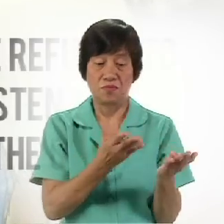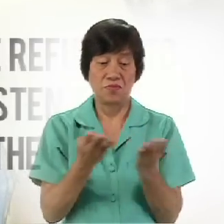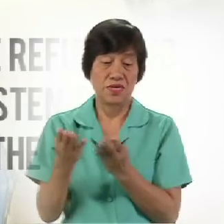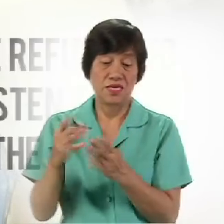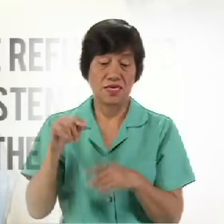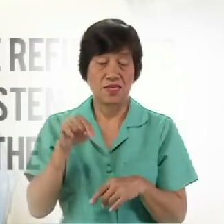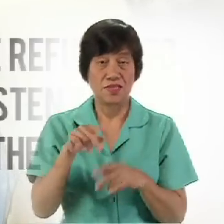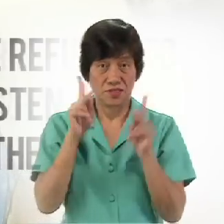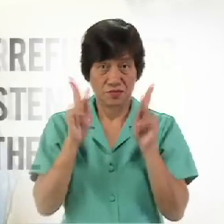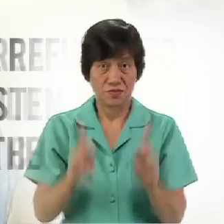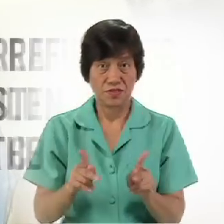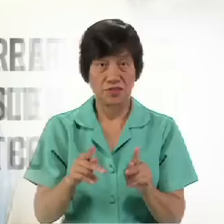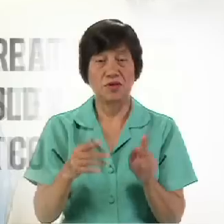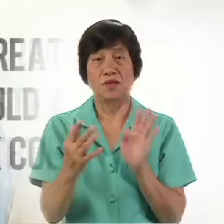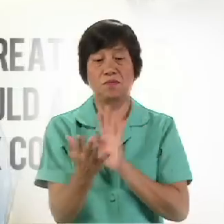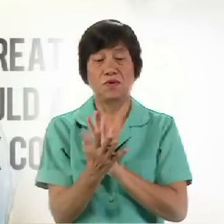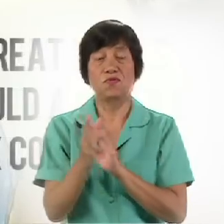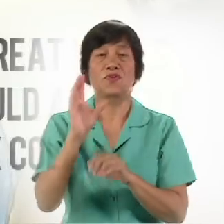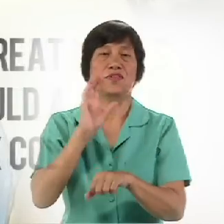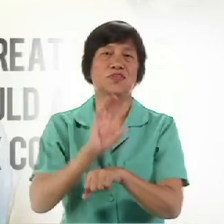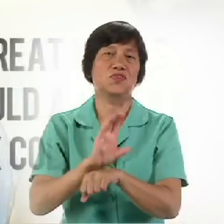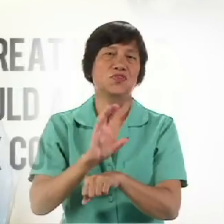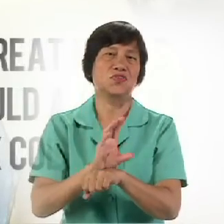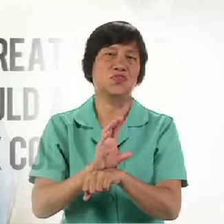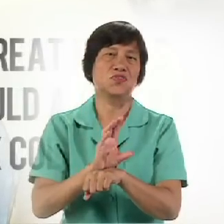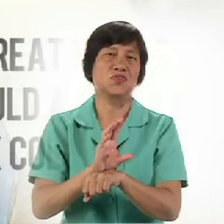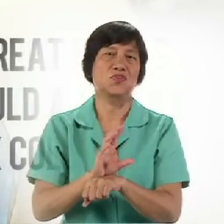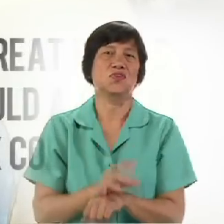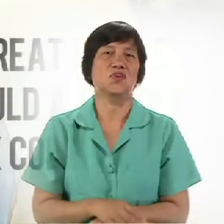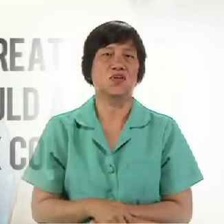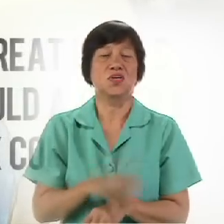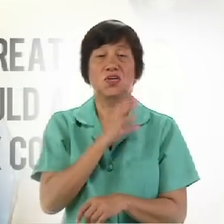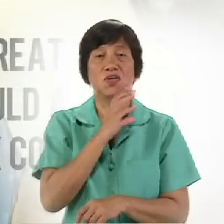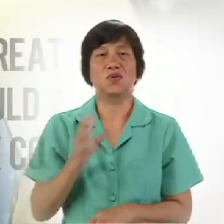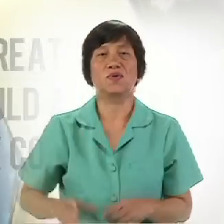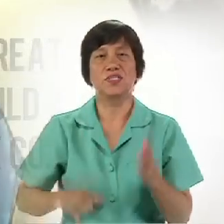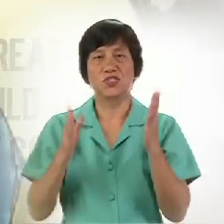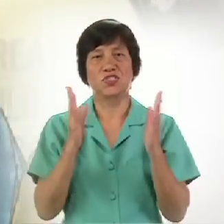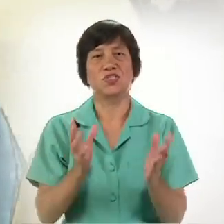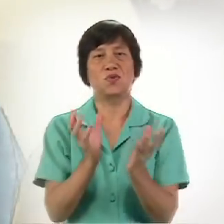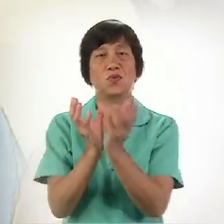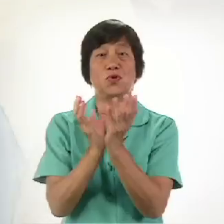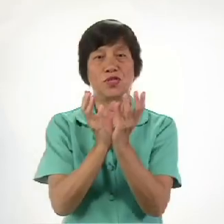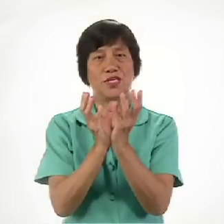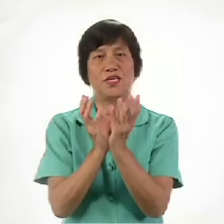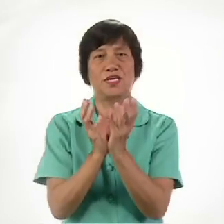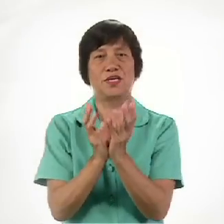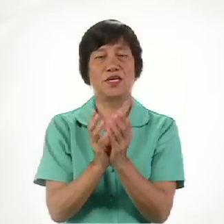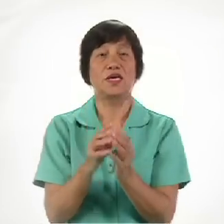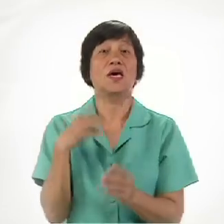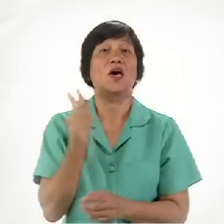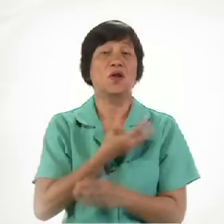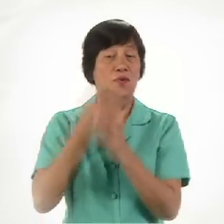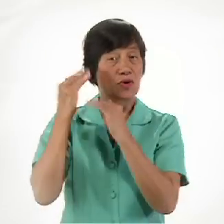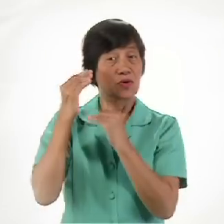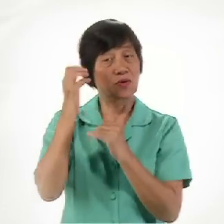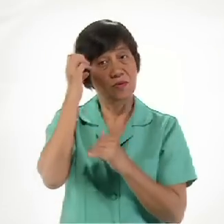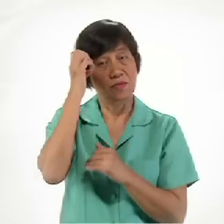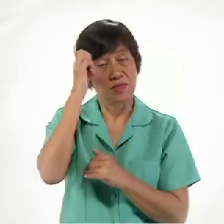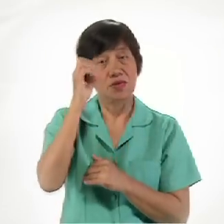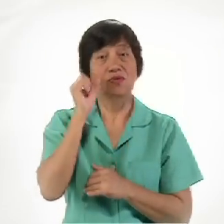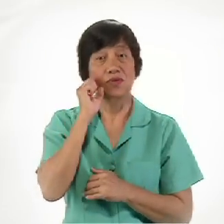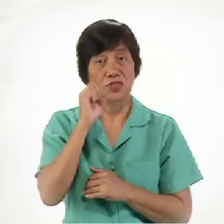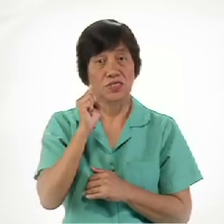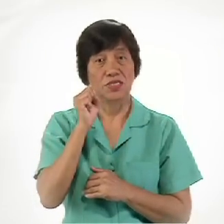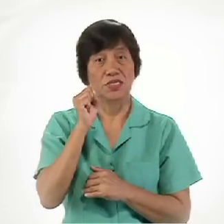Before the assembly The church The Christian community And we hope He